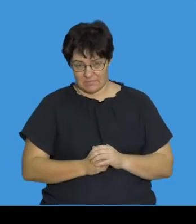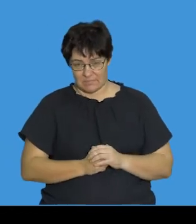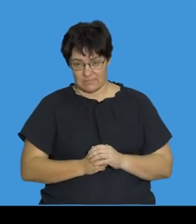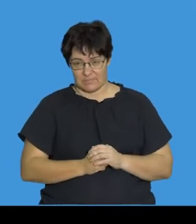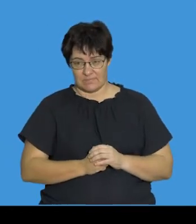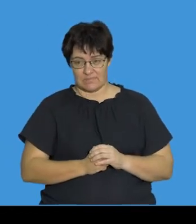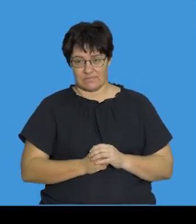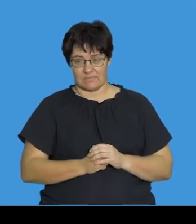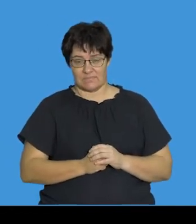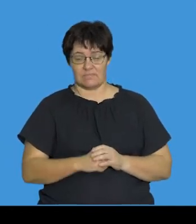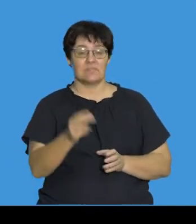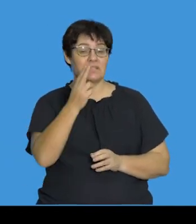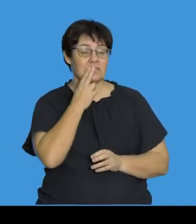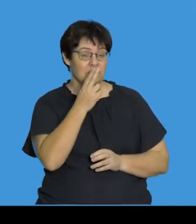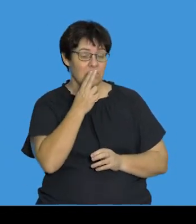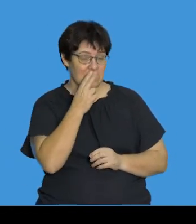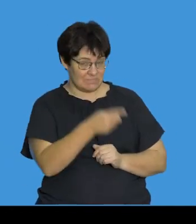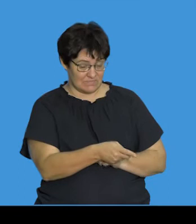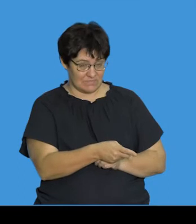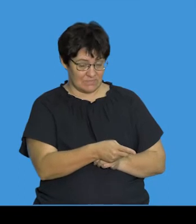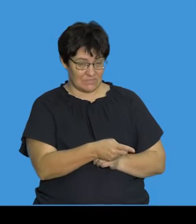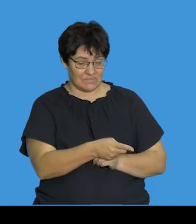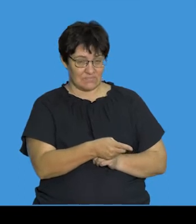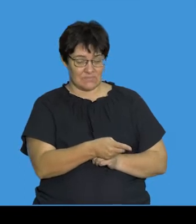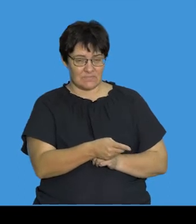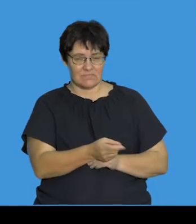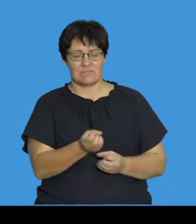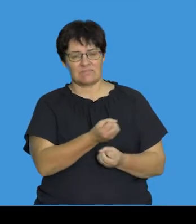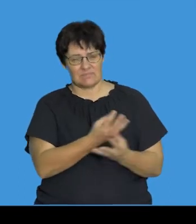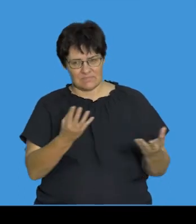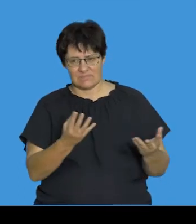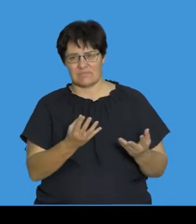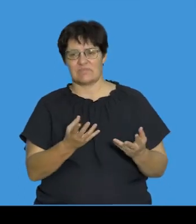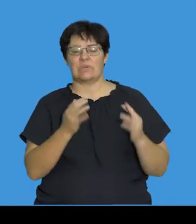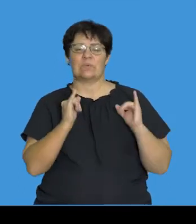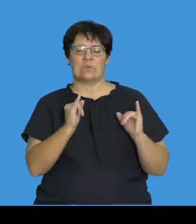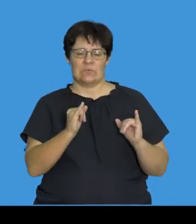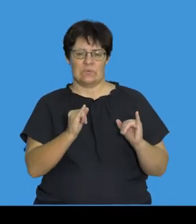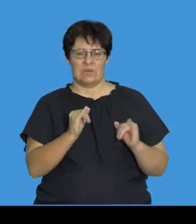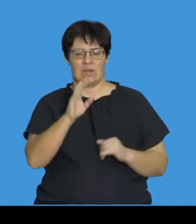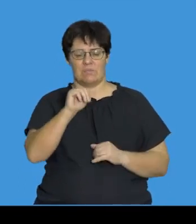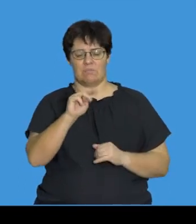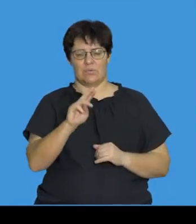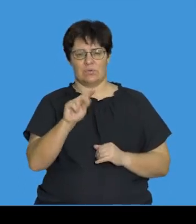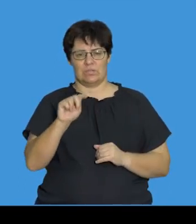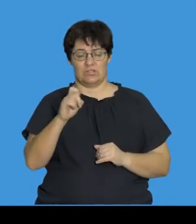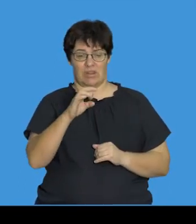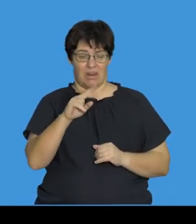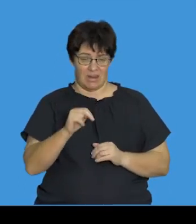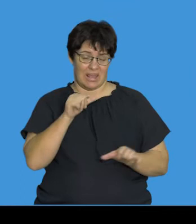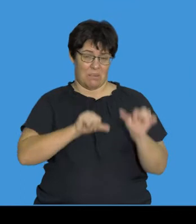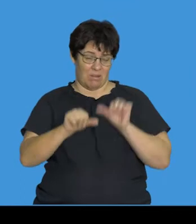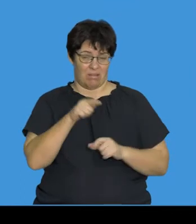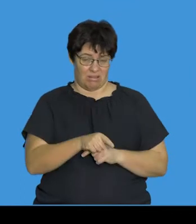cells in there. Smoking cigarettes contains lots of carcinogens or mutagen-causing